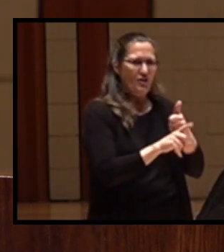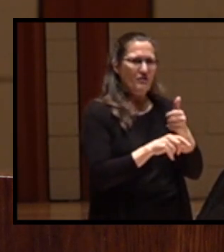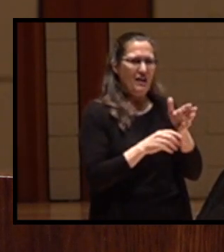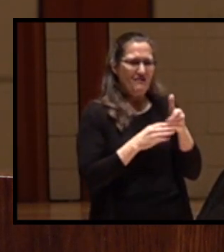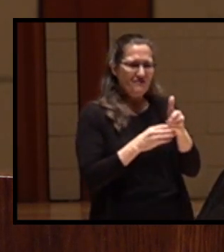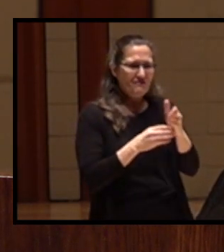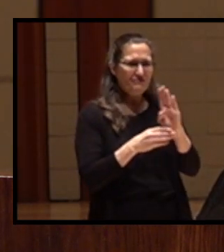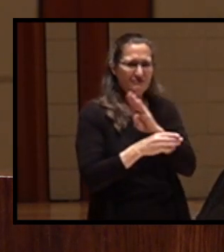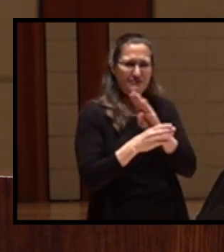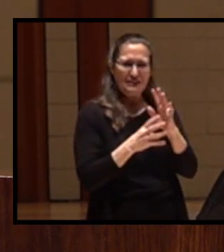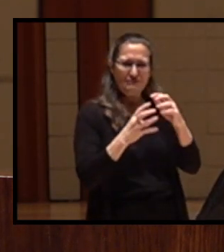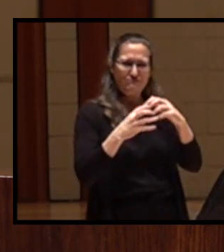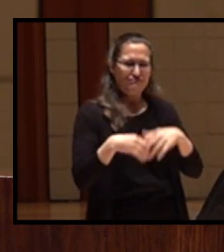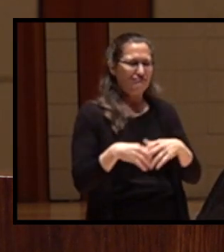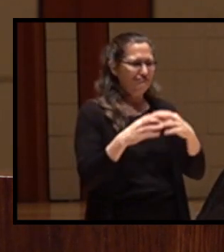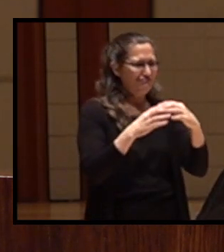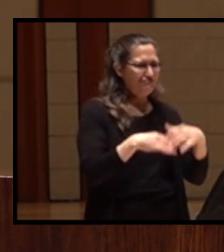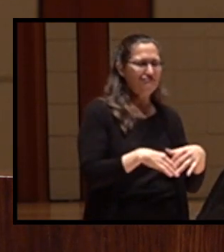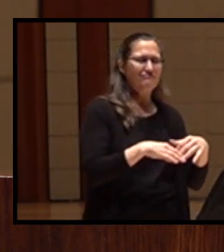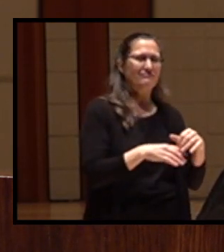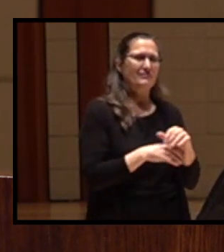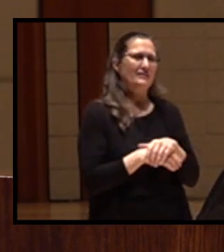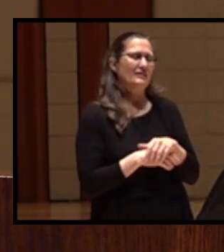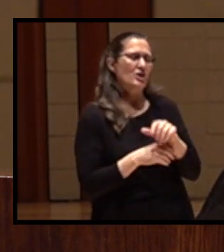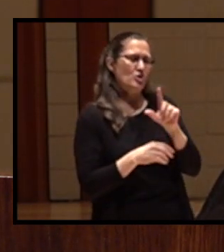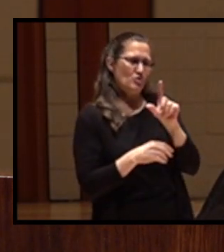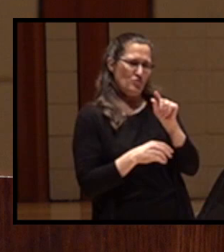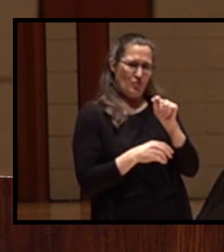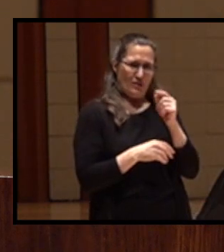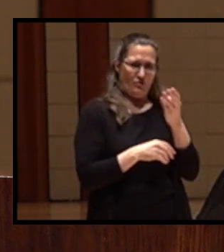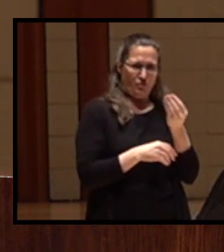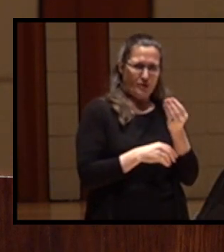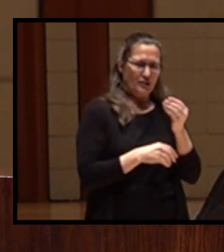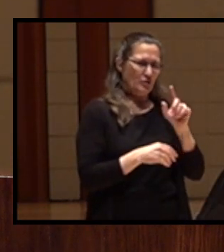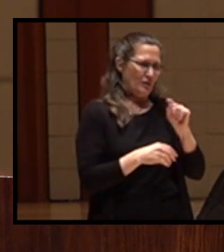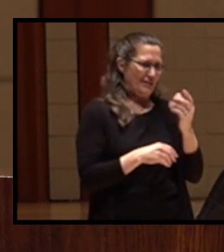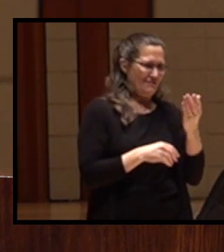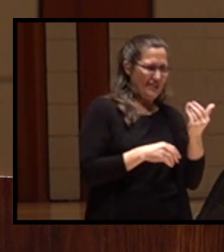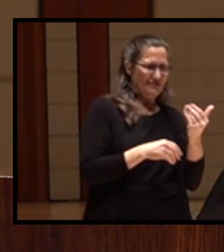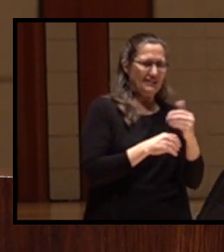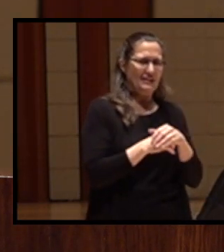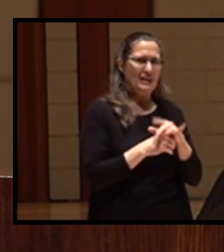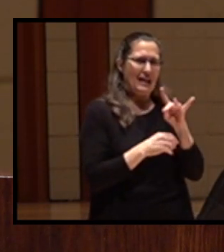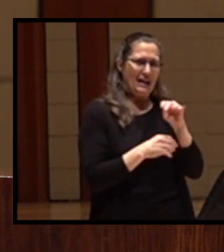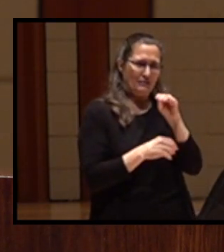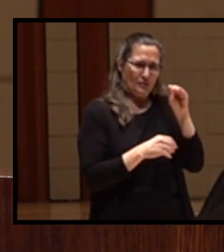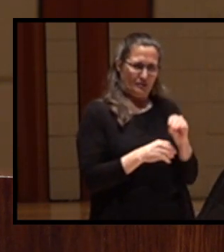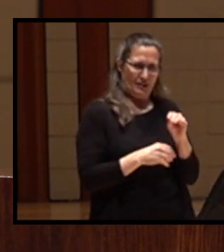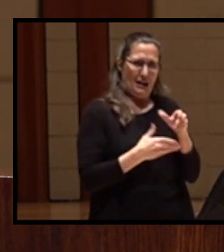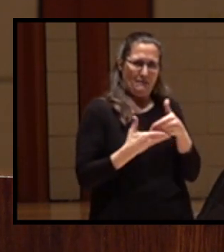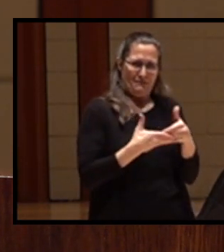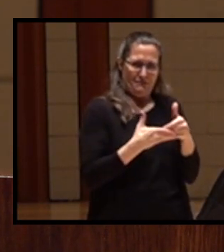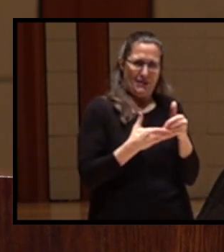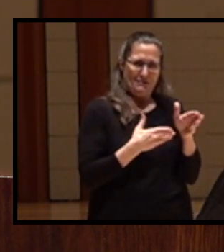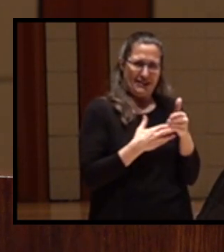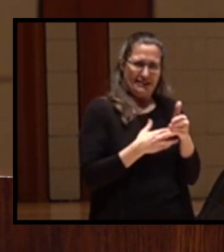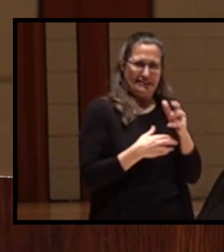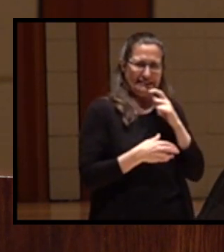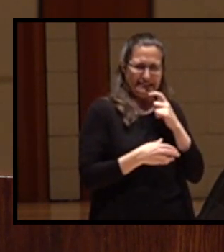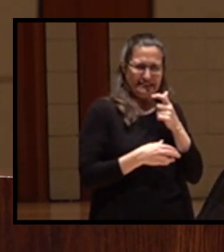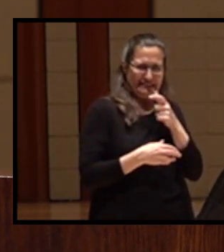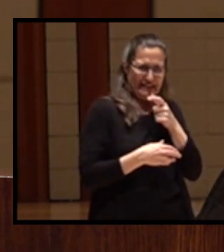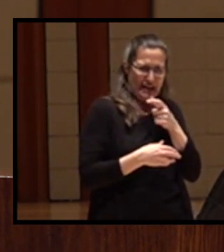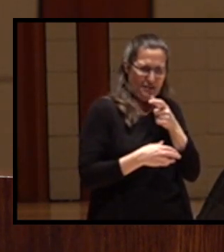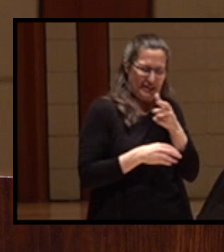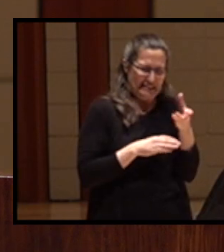In 2014 and 2015, 80 to 90% of the baby salmon on the Klamath River died because of a fish